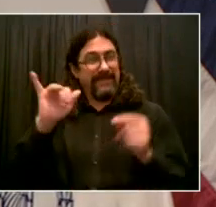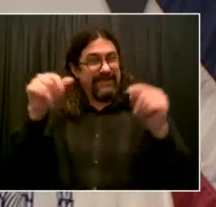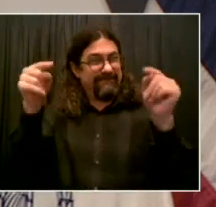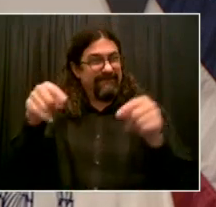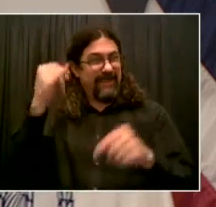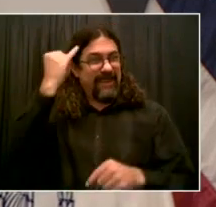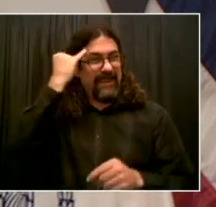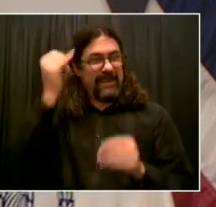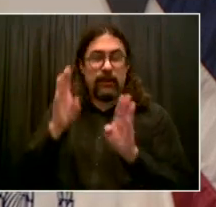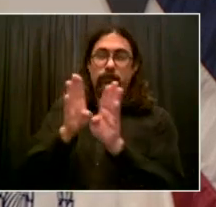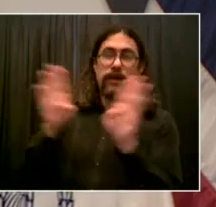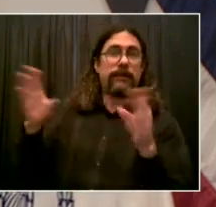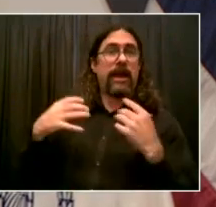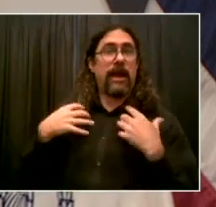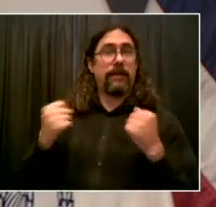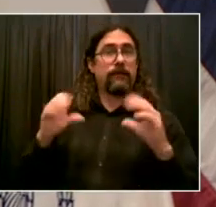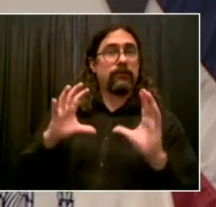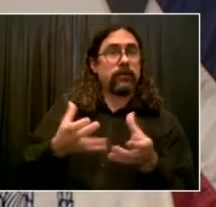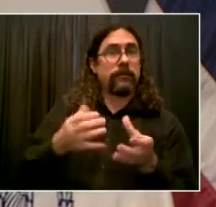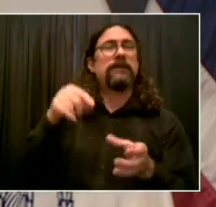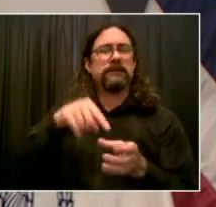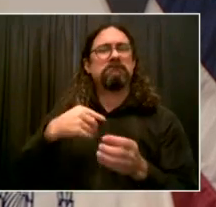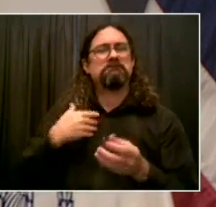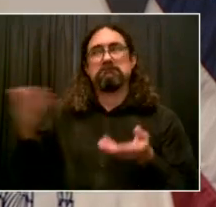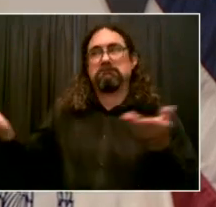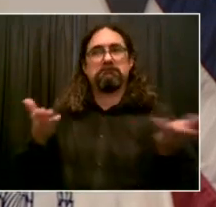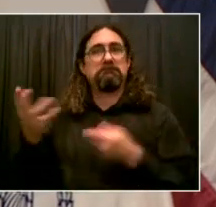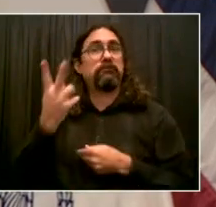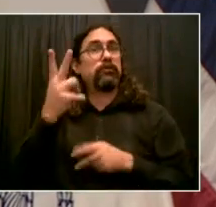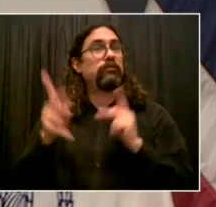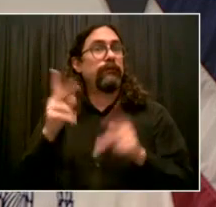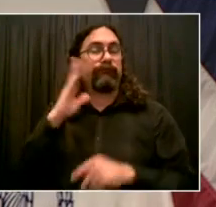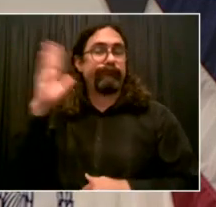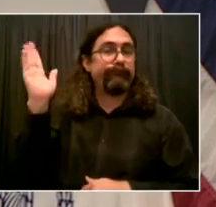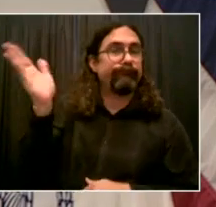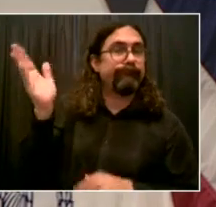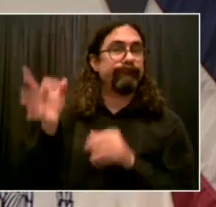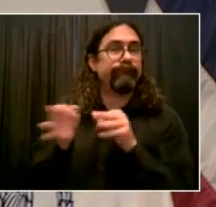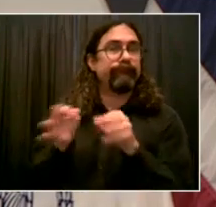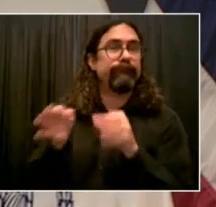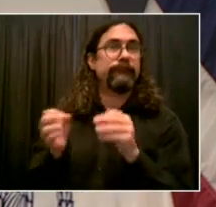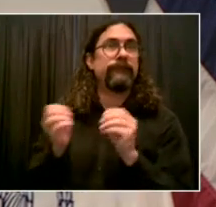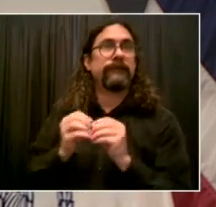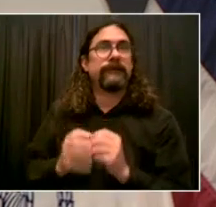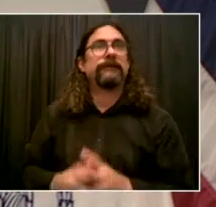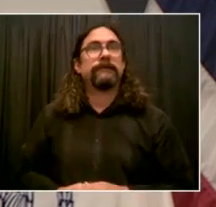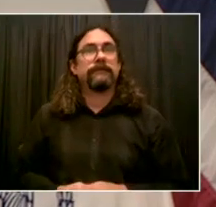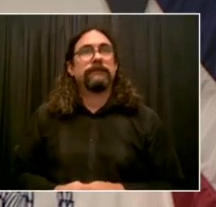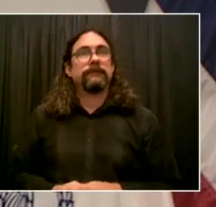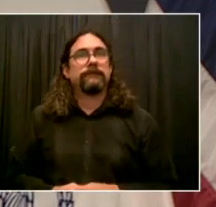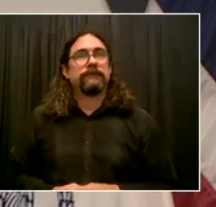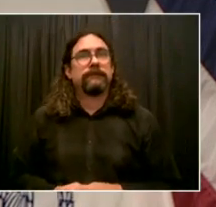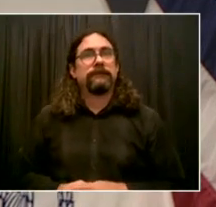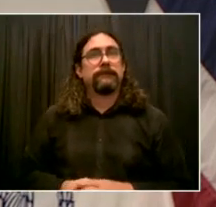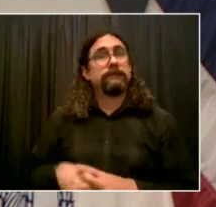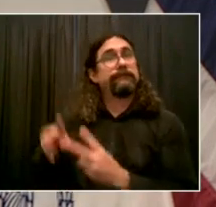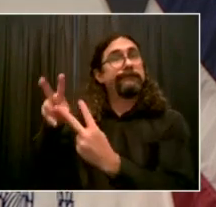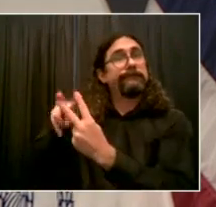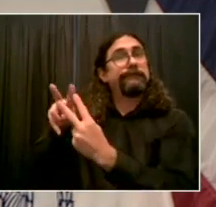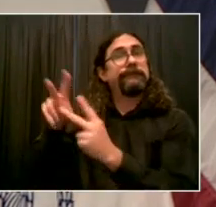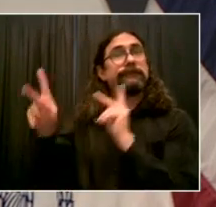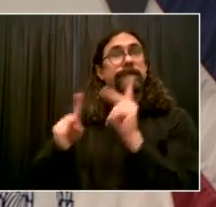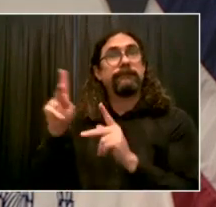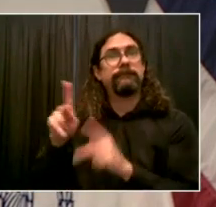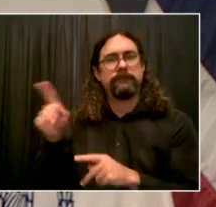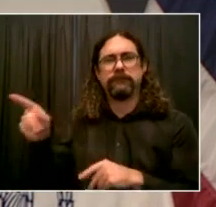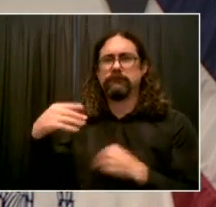And both of them have spent their life protecting New Yorkers, keeping people healthy. But this is the kind of thing they dream of doing, getting